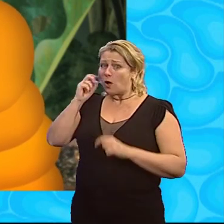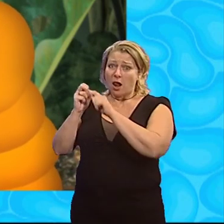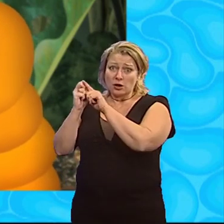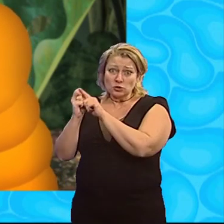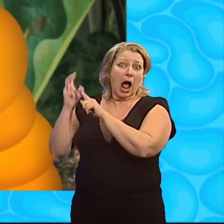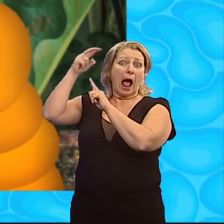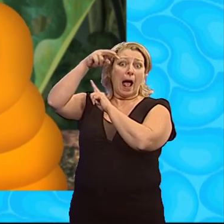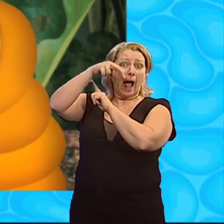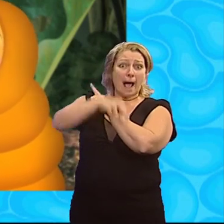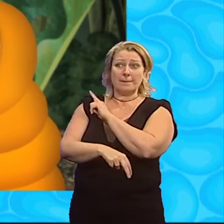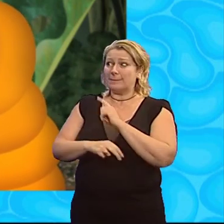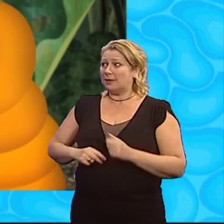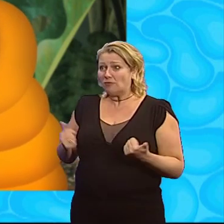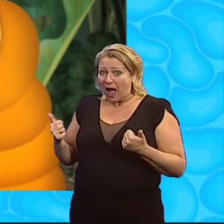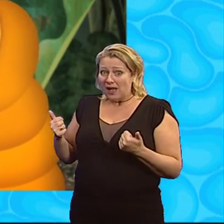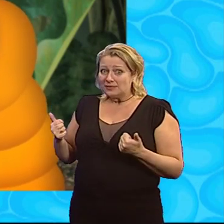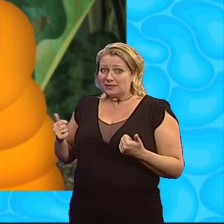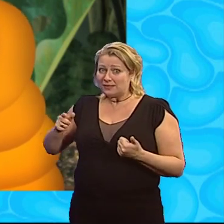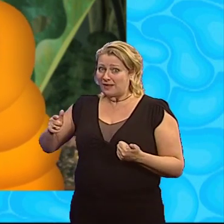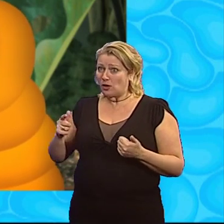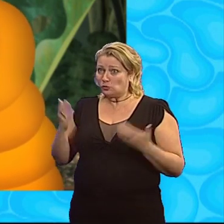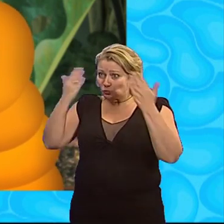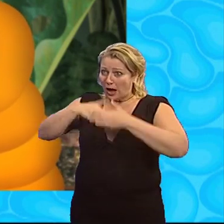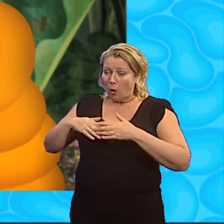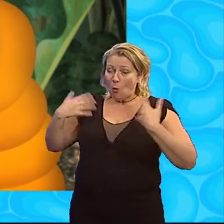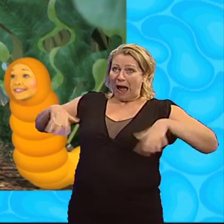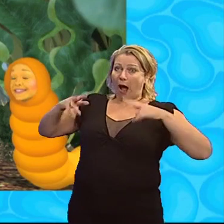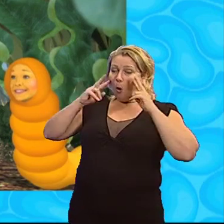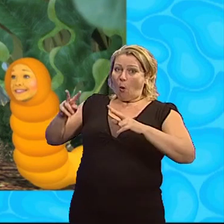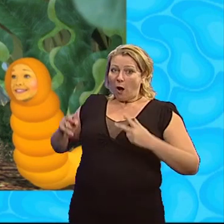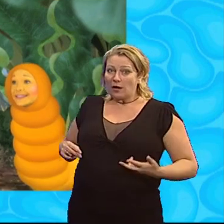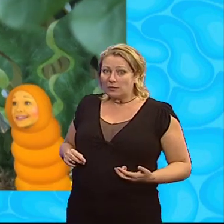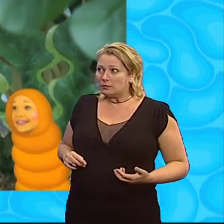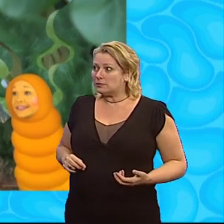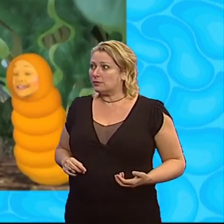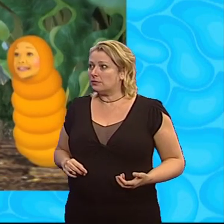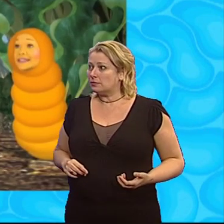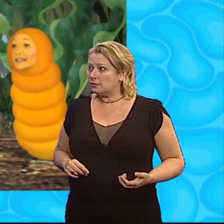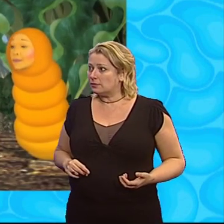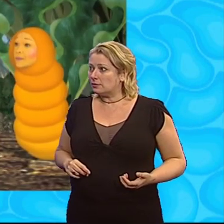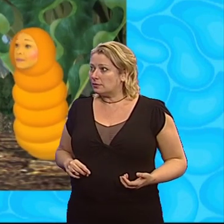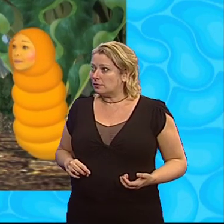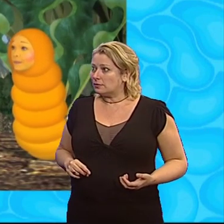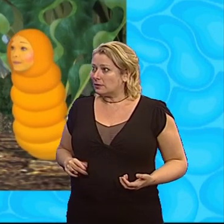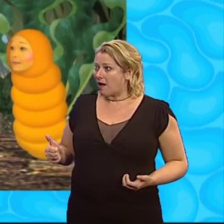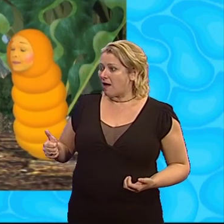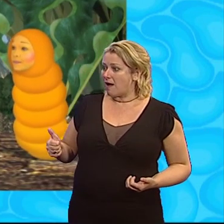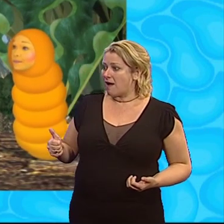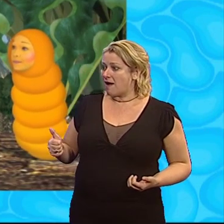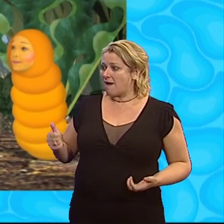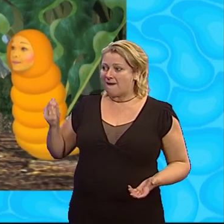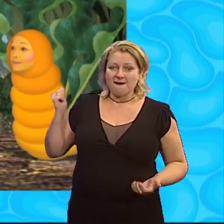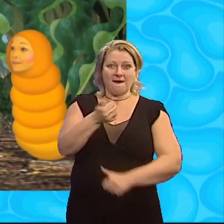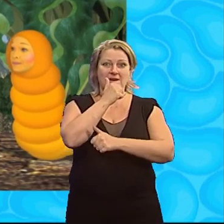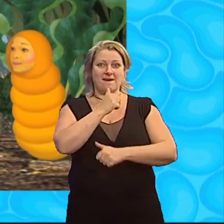you're going to jump off of it It's part of tonight's stunt Hi-ya! Nailed it